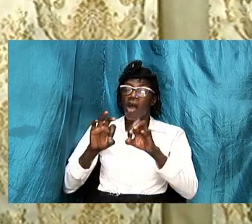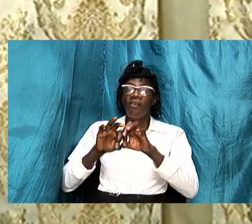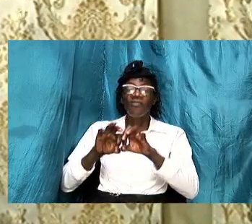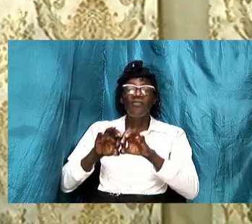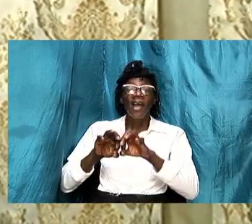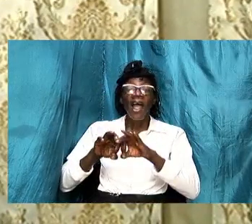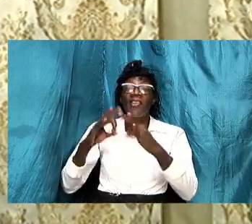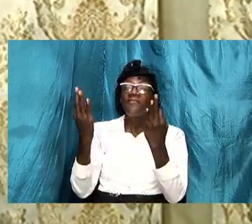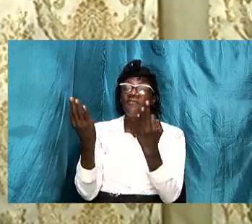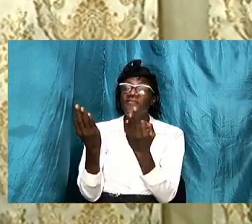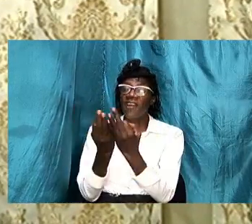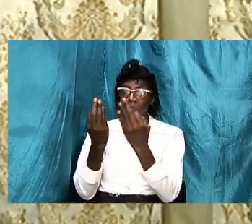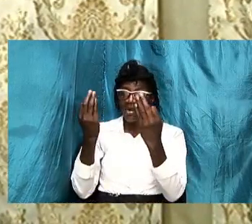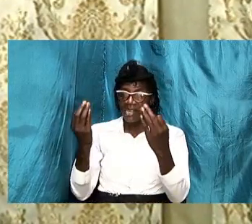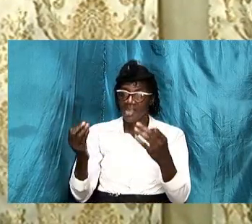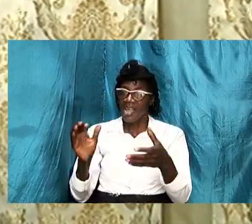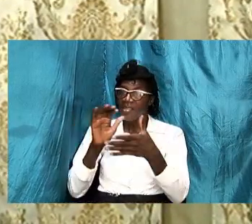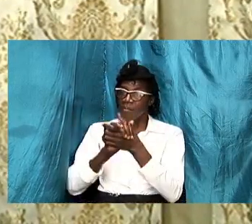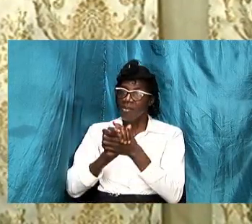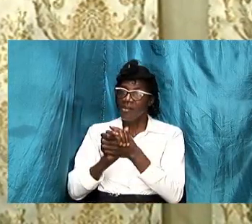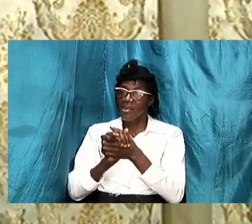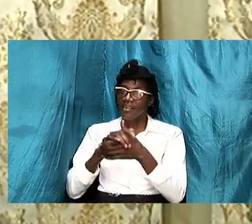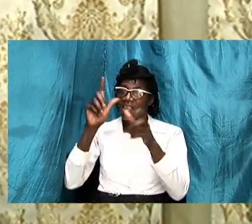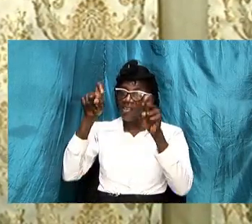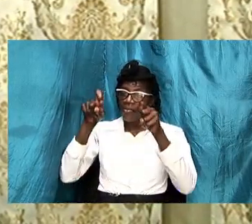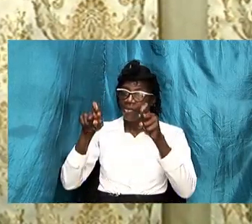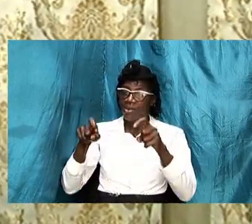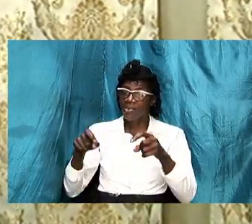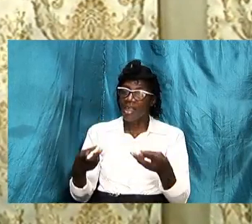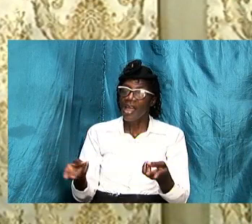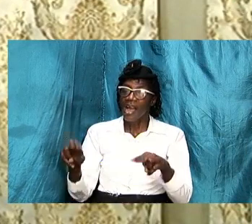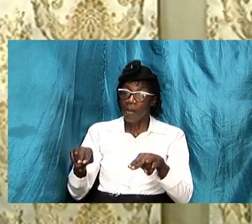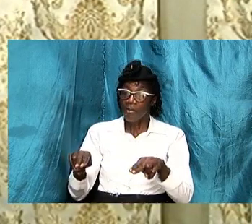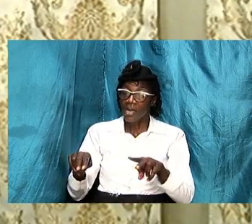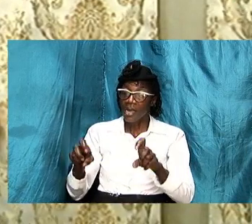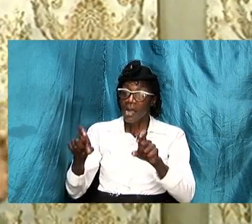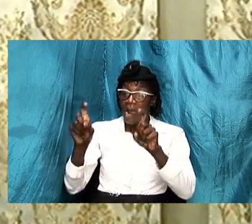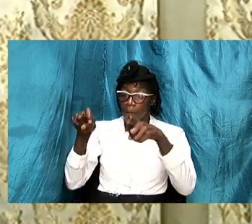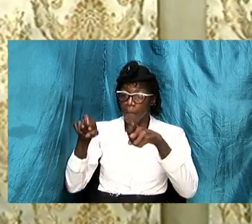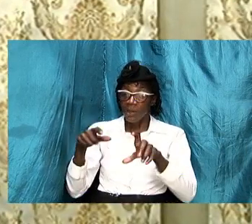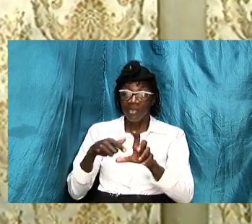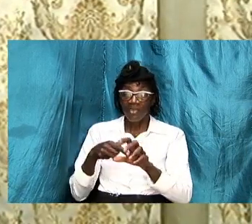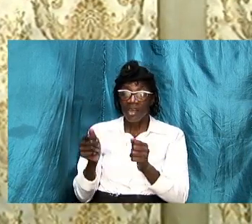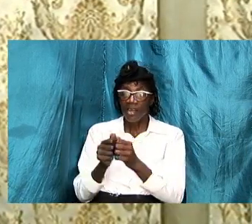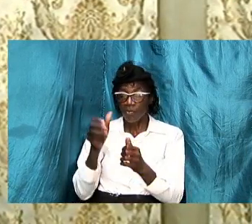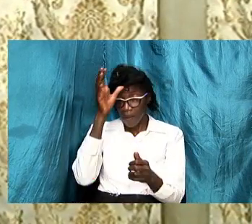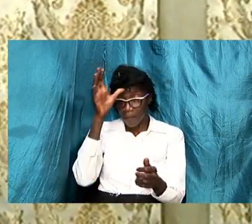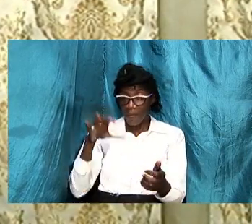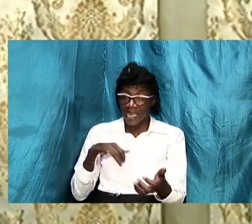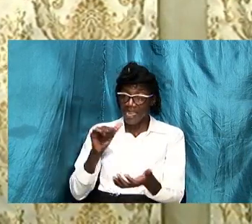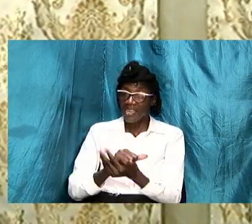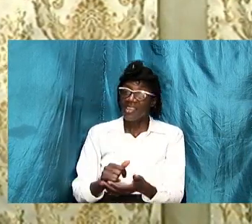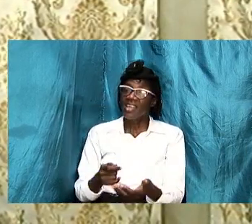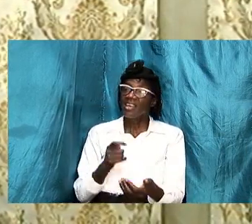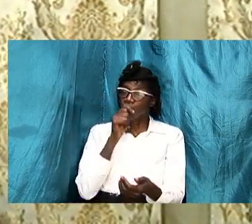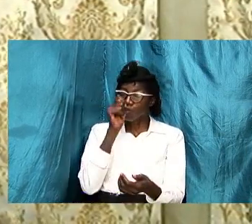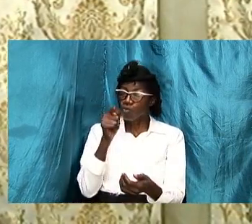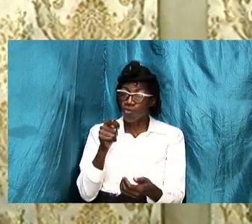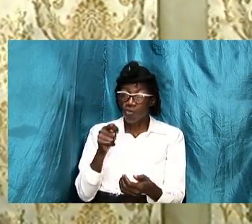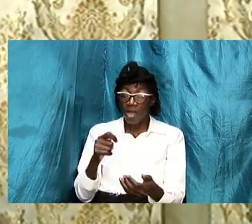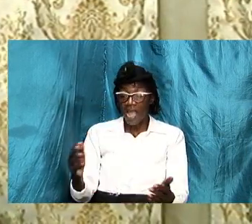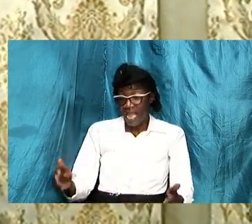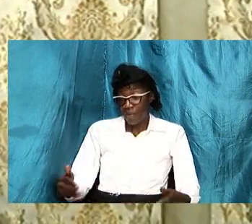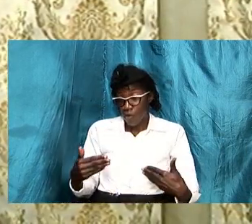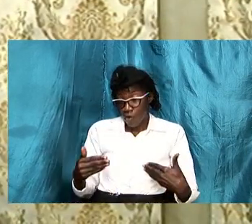marriage and that if it must happen it must start with men that is a fact and i would encourage any men that think